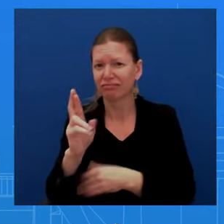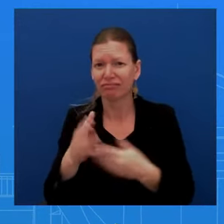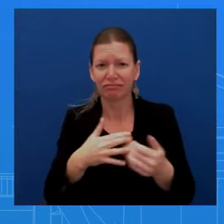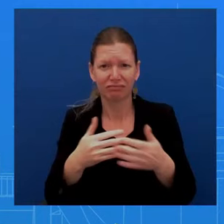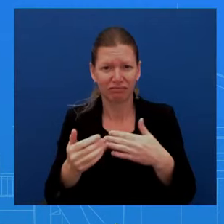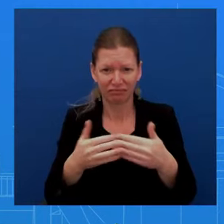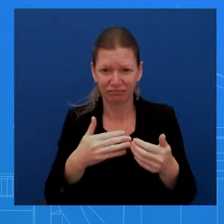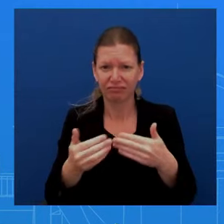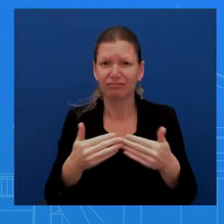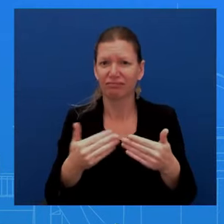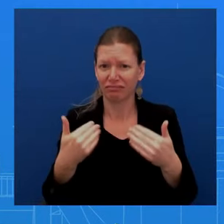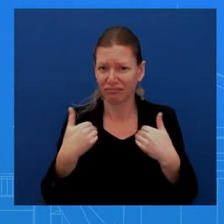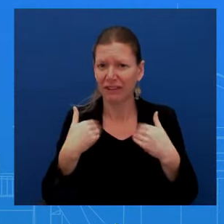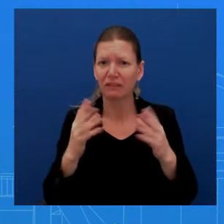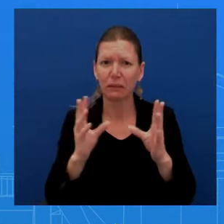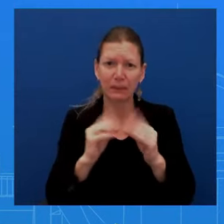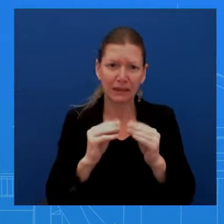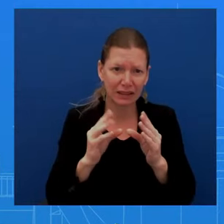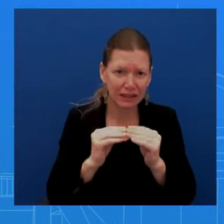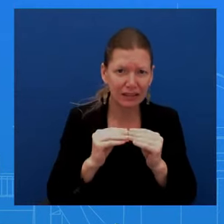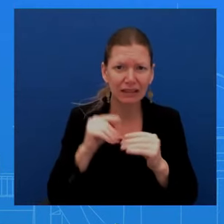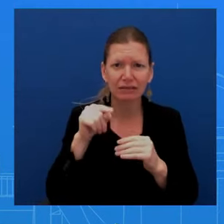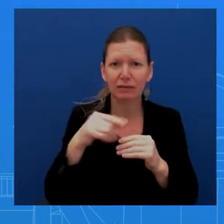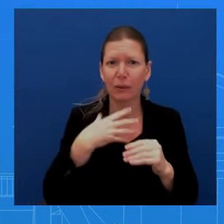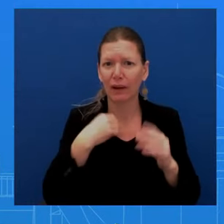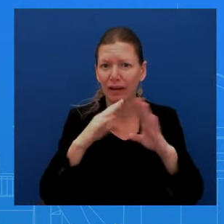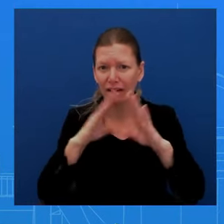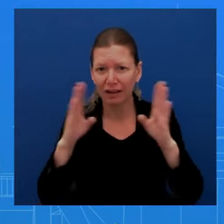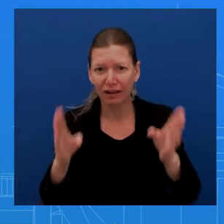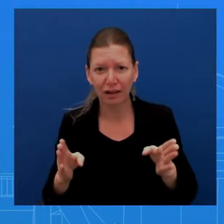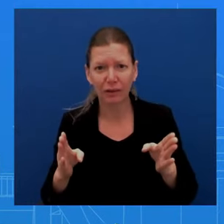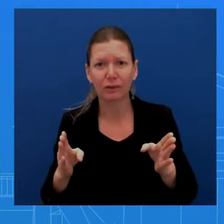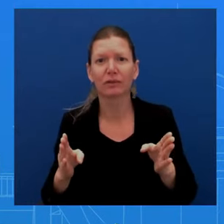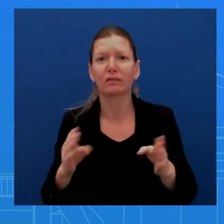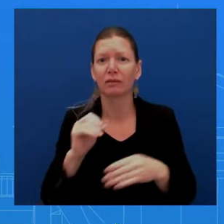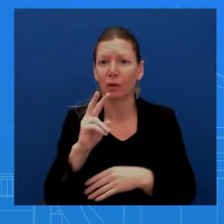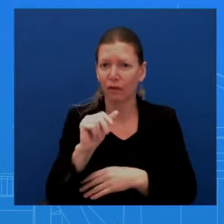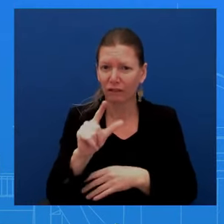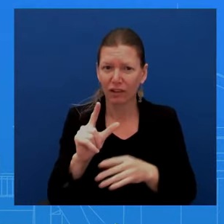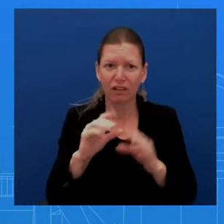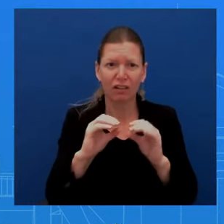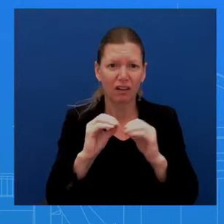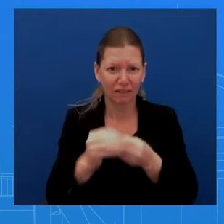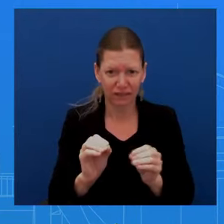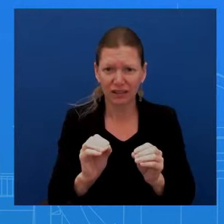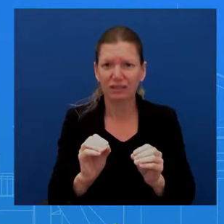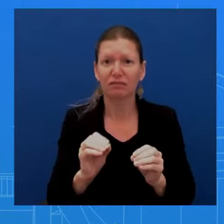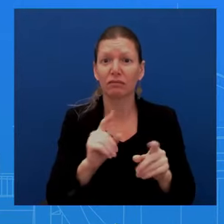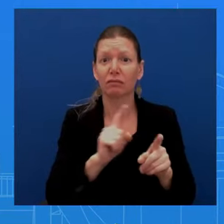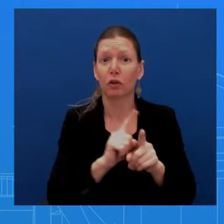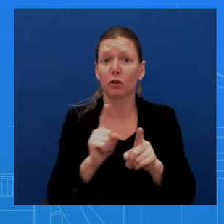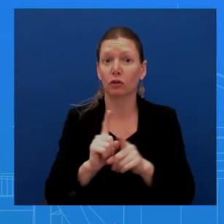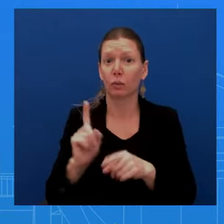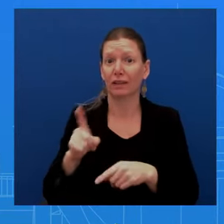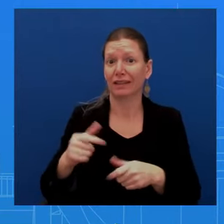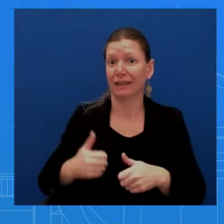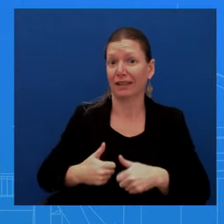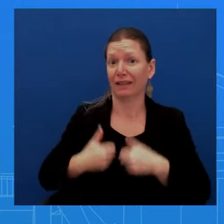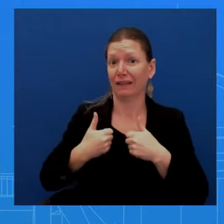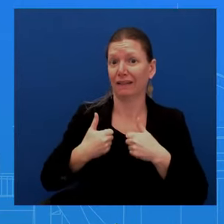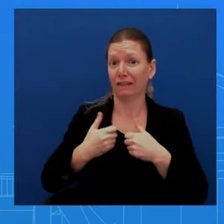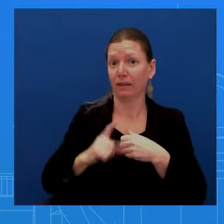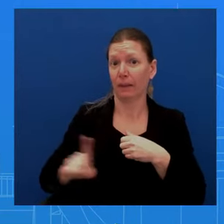as you know, his working, uh, working office as well as his personal, uh, as well. And President Biden and his team take all of this very seriously.